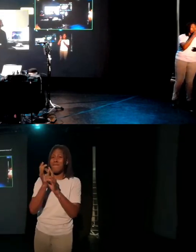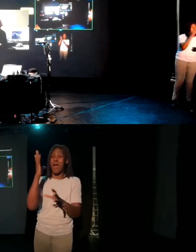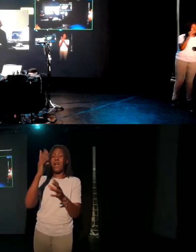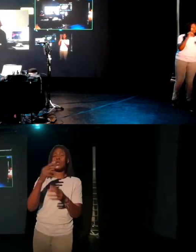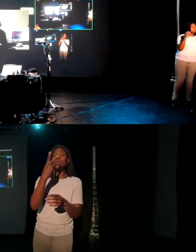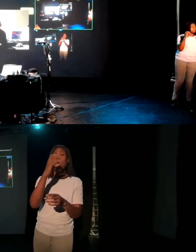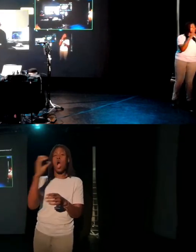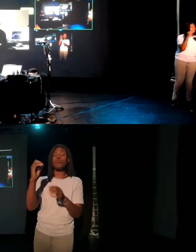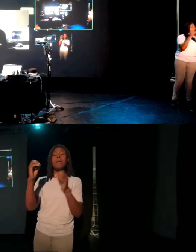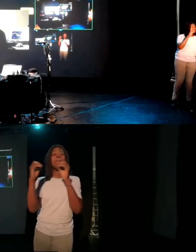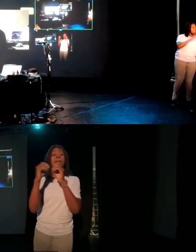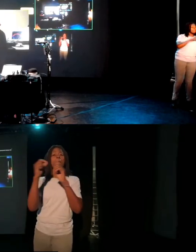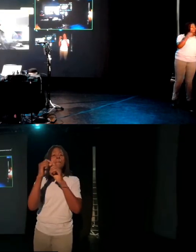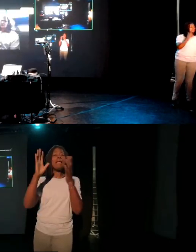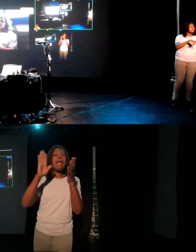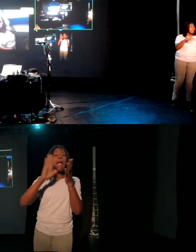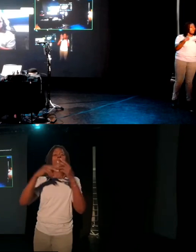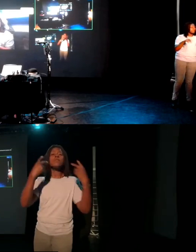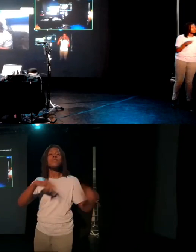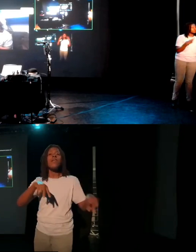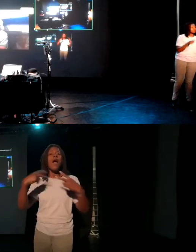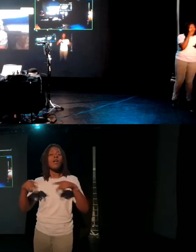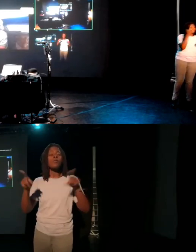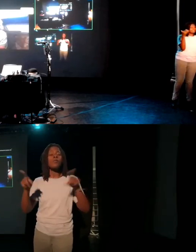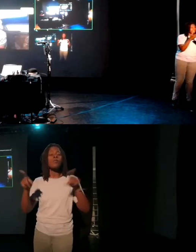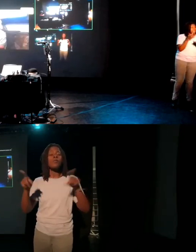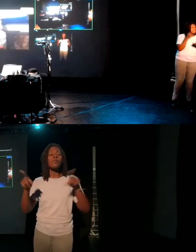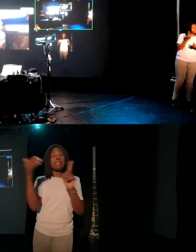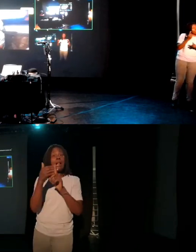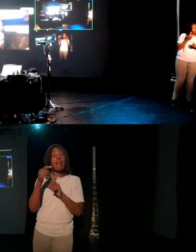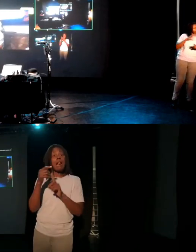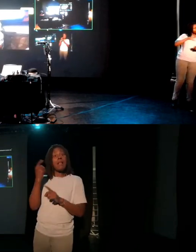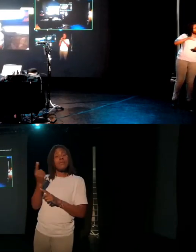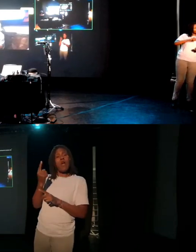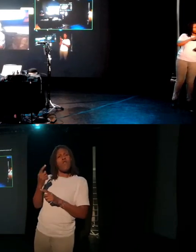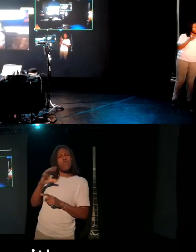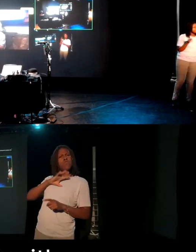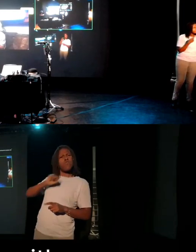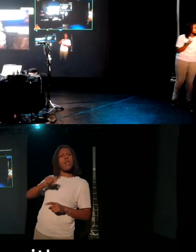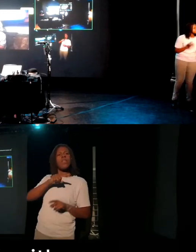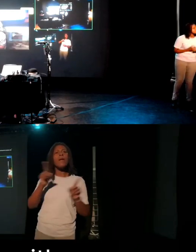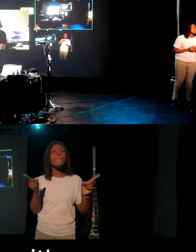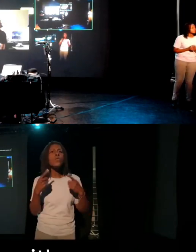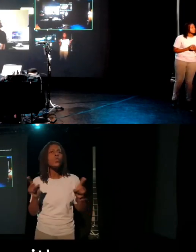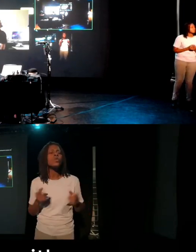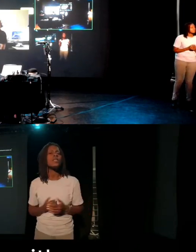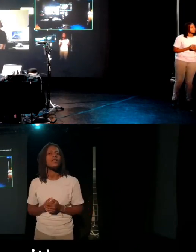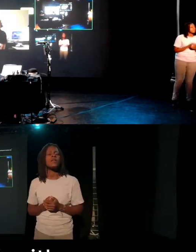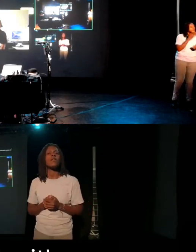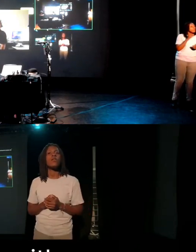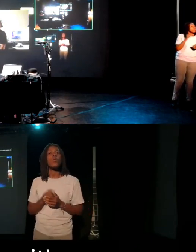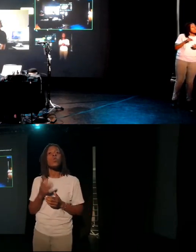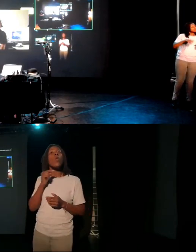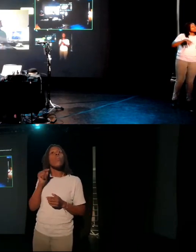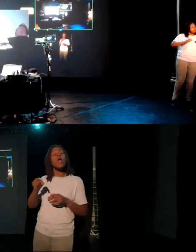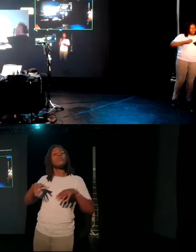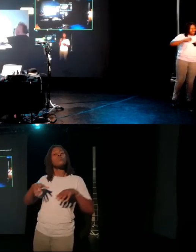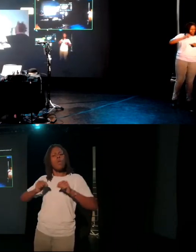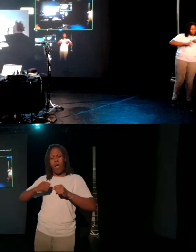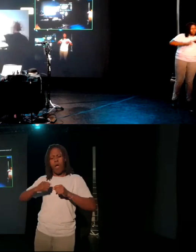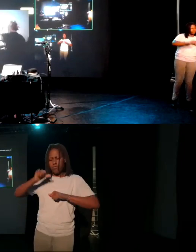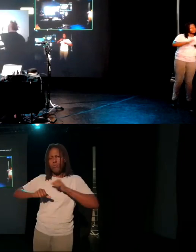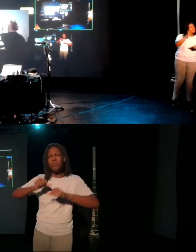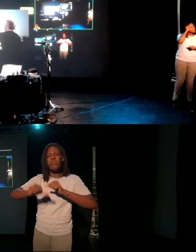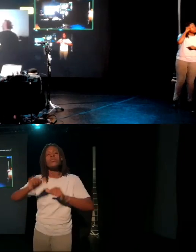music. You can tell as soon as he hears a piece of music that he likes, he's really animated about it. So we used that as like the starting point with our music. We knew that